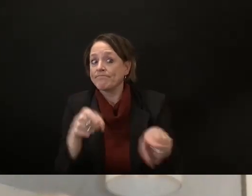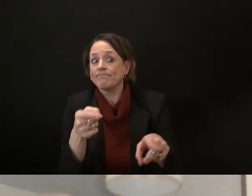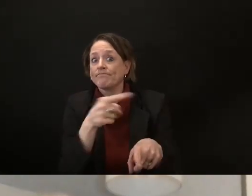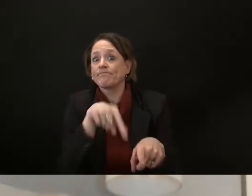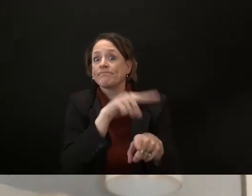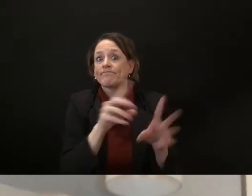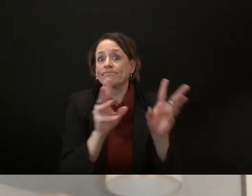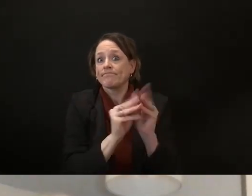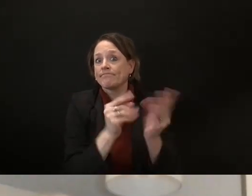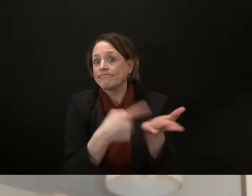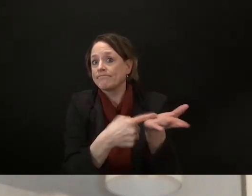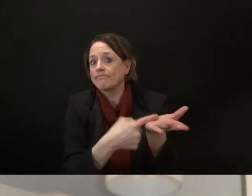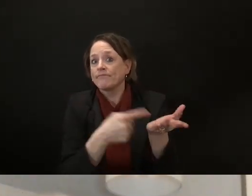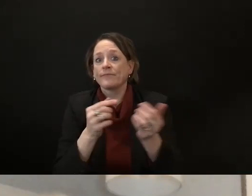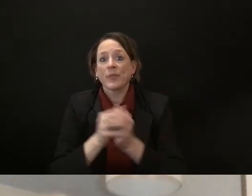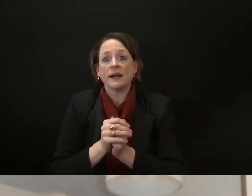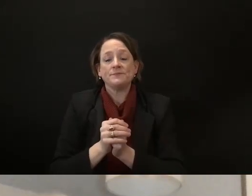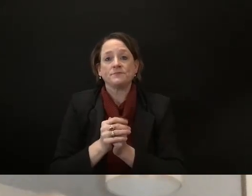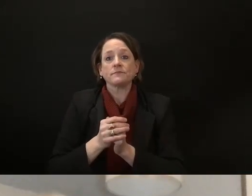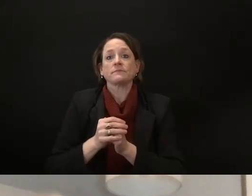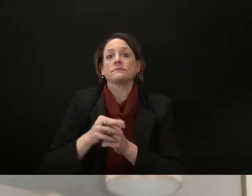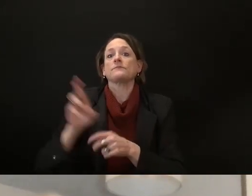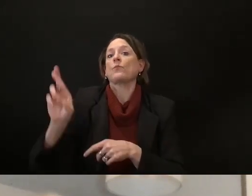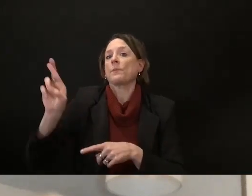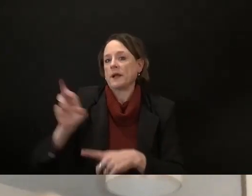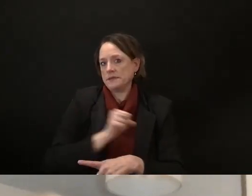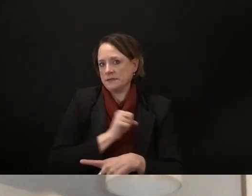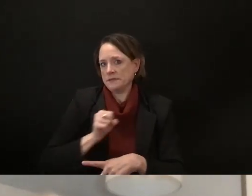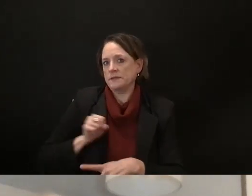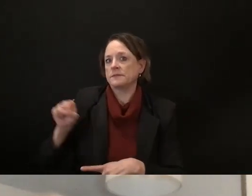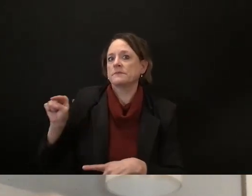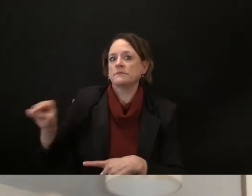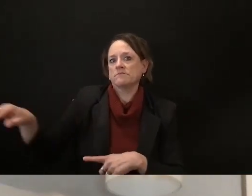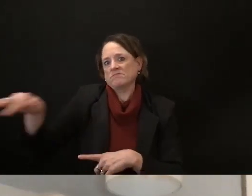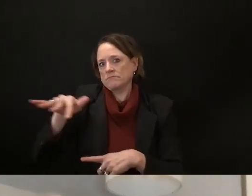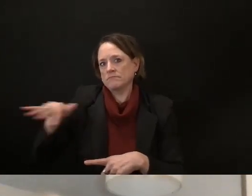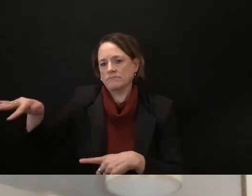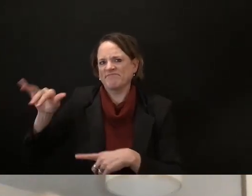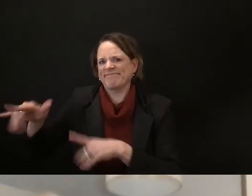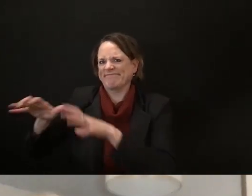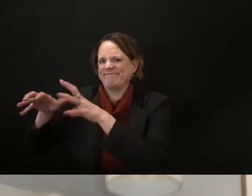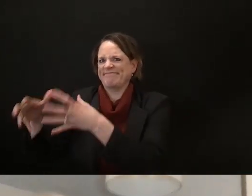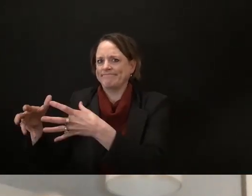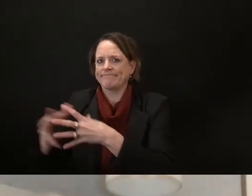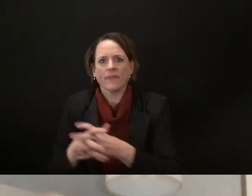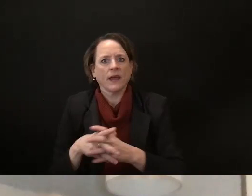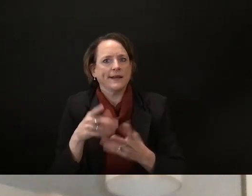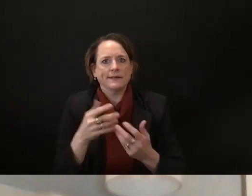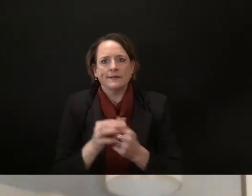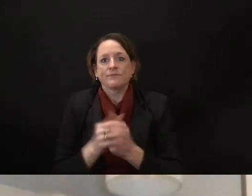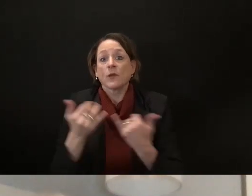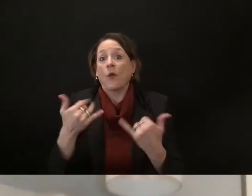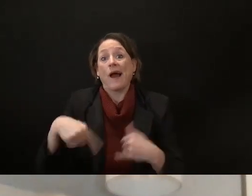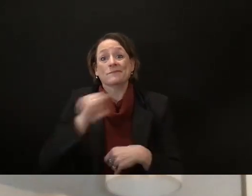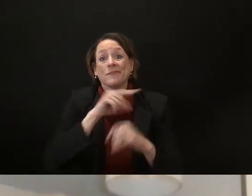and and you know watch our our facebook's and and official twitter accounts for for information we're trying to pass that on about